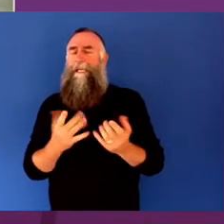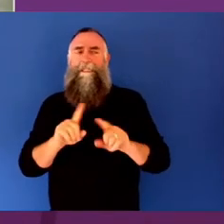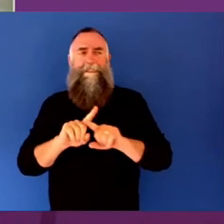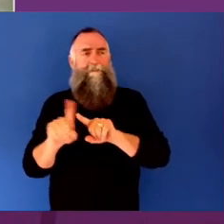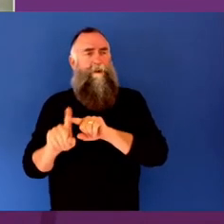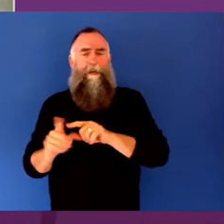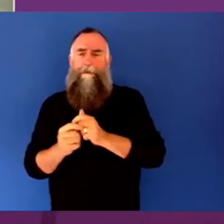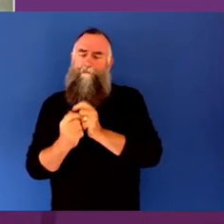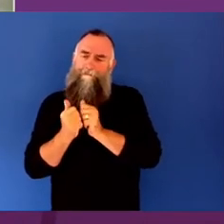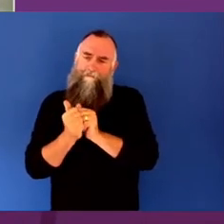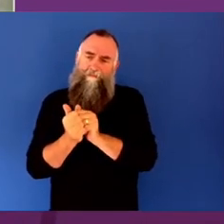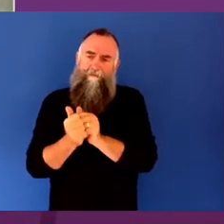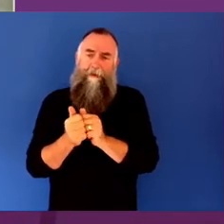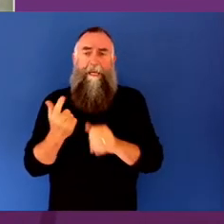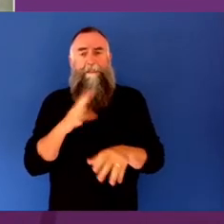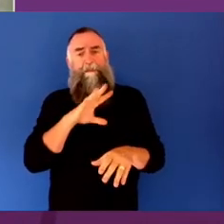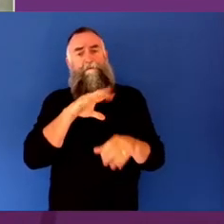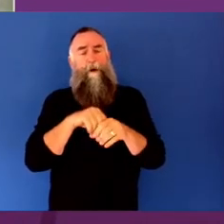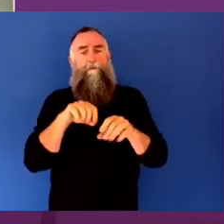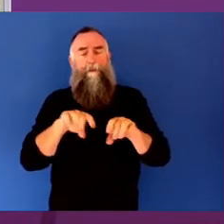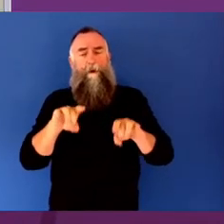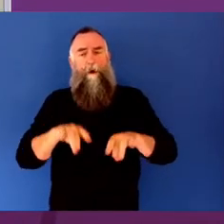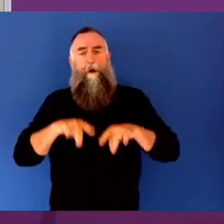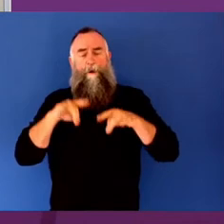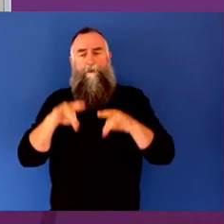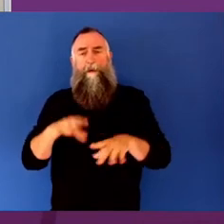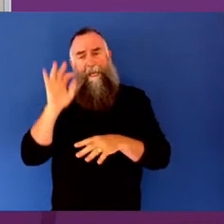2013. Welcome, Adrian.